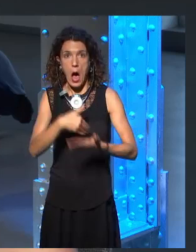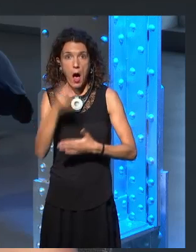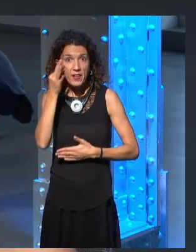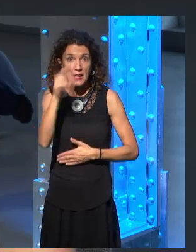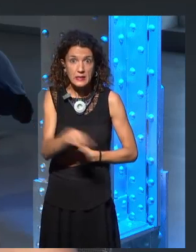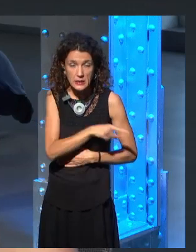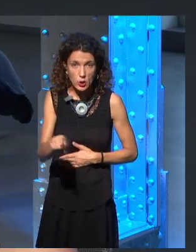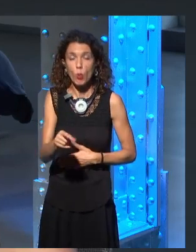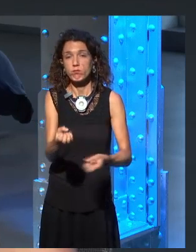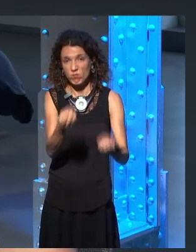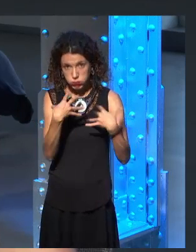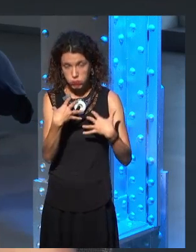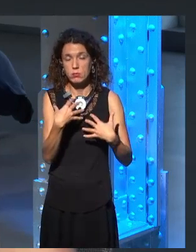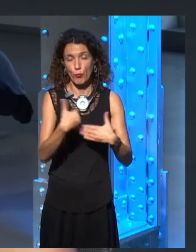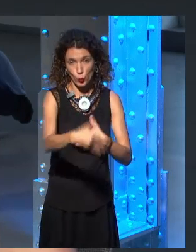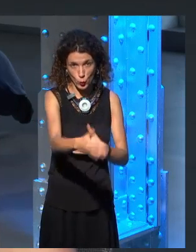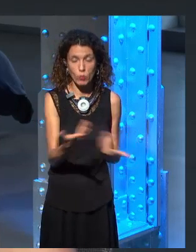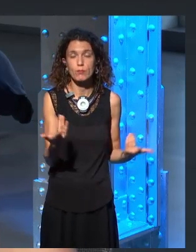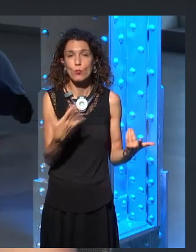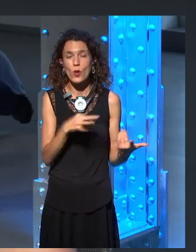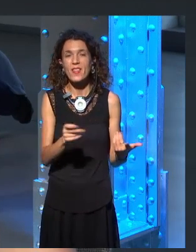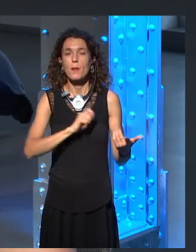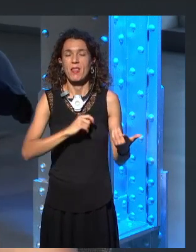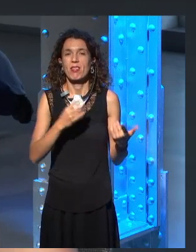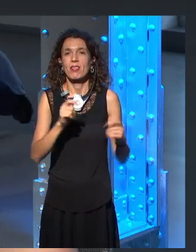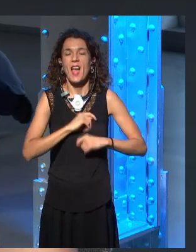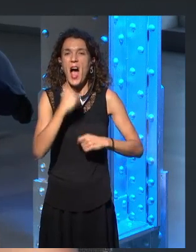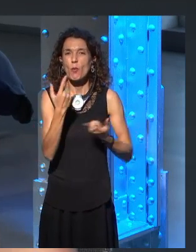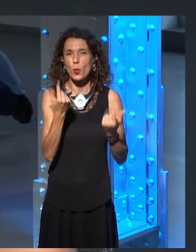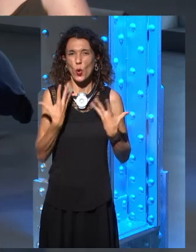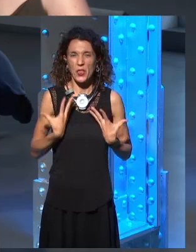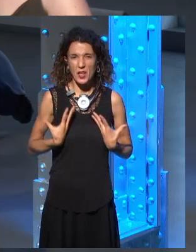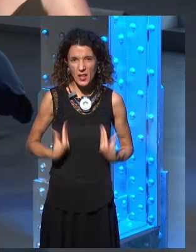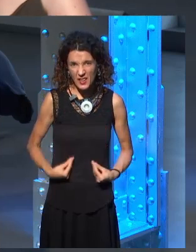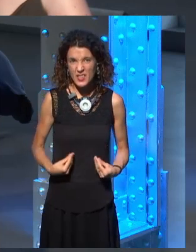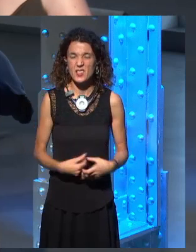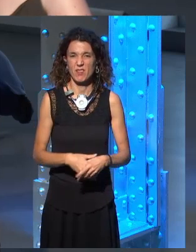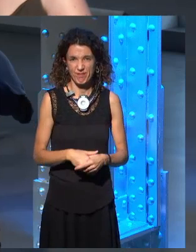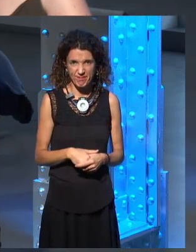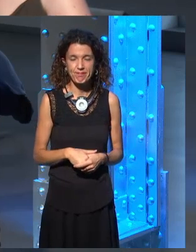be some very, very sad farewells.